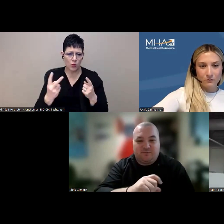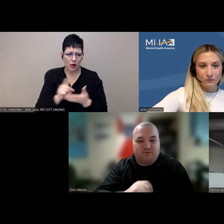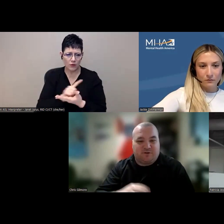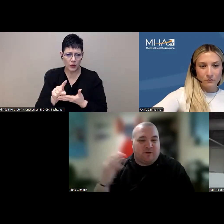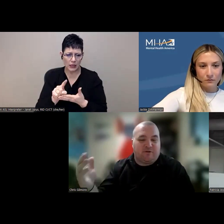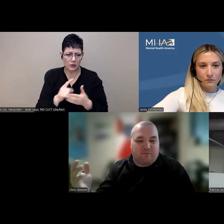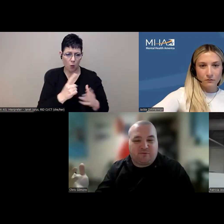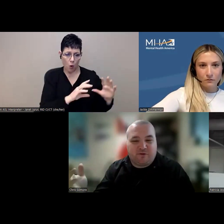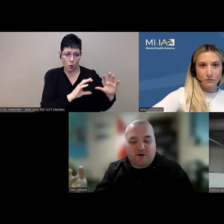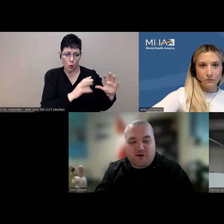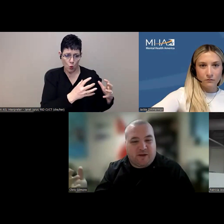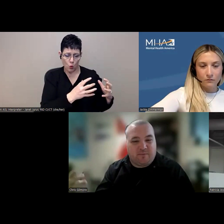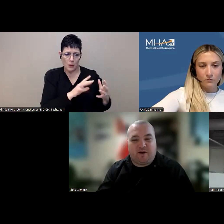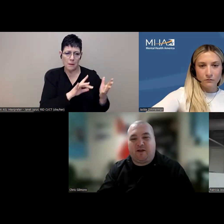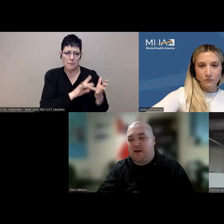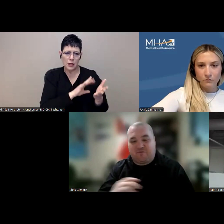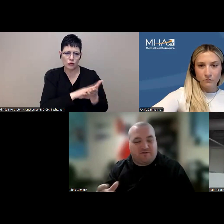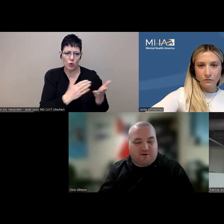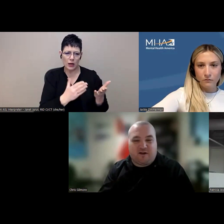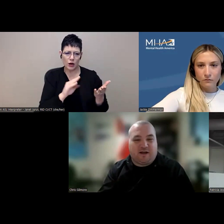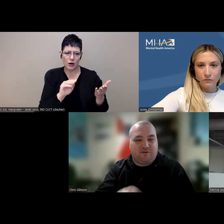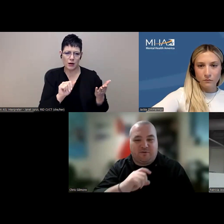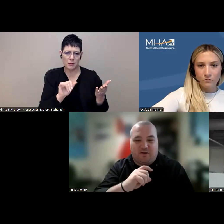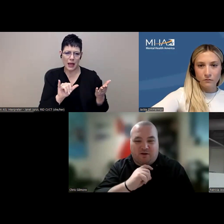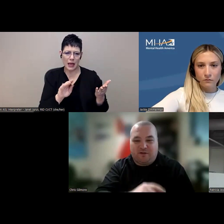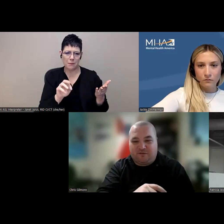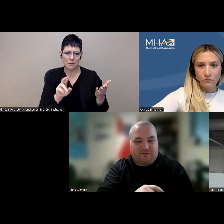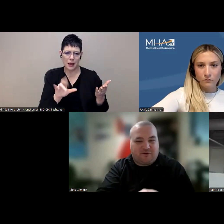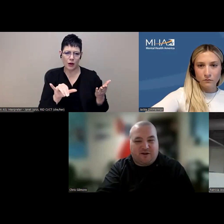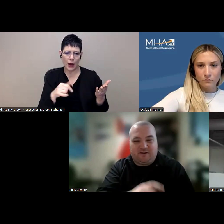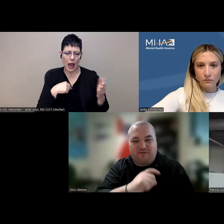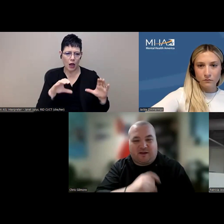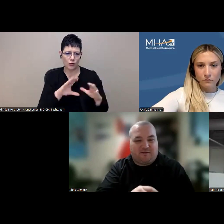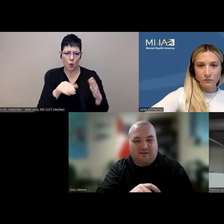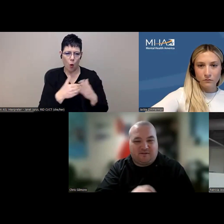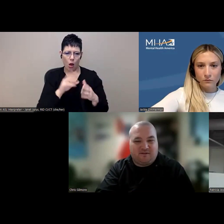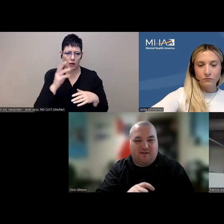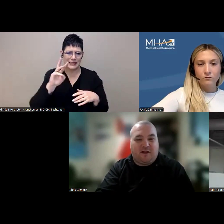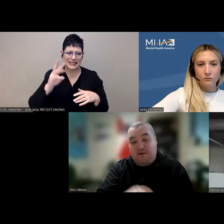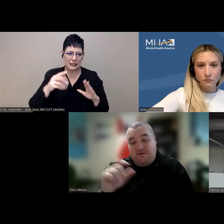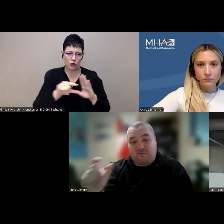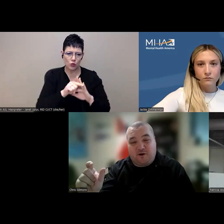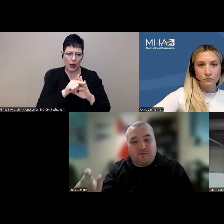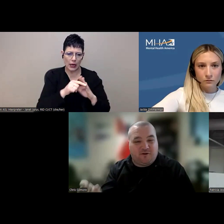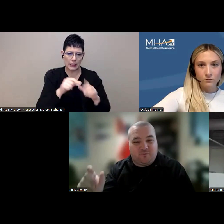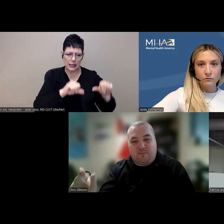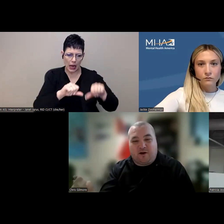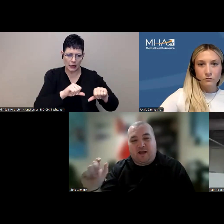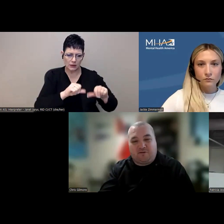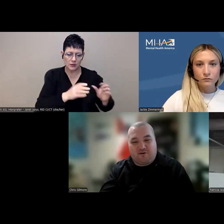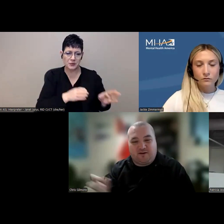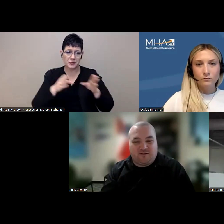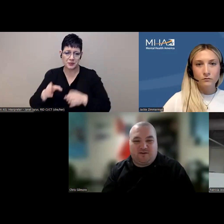a group. So we have a middle school here called Mayberry and every fall I do all their sixth grade science classes. And in the spring we do